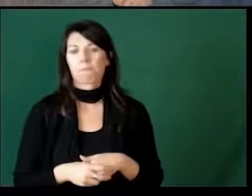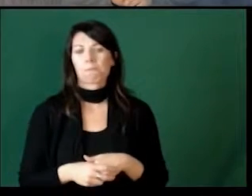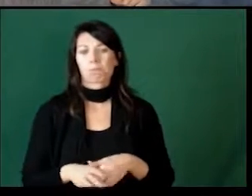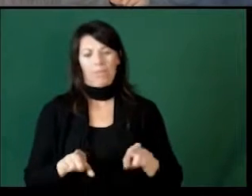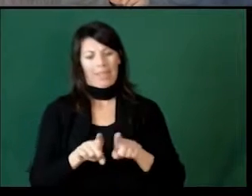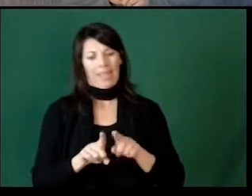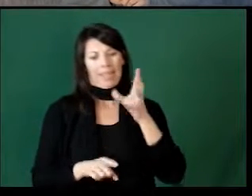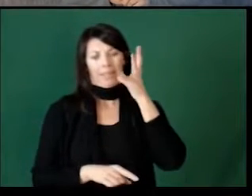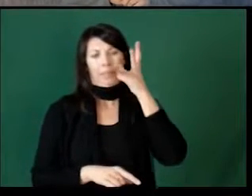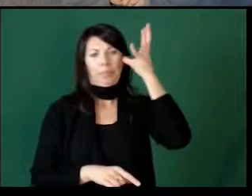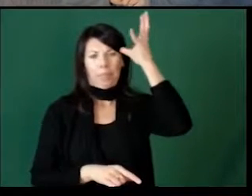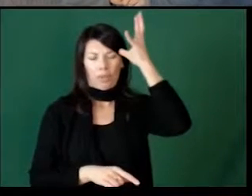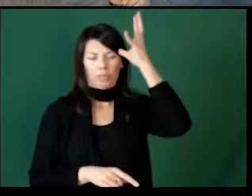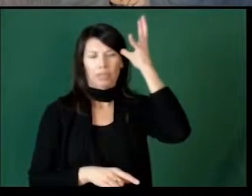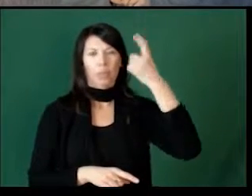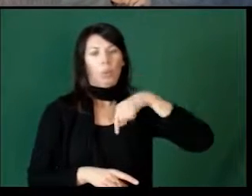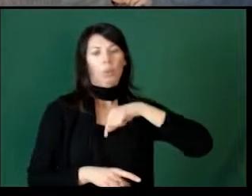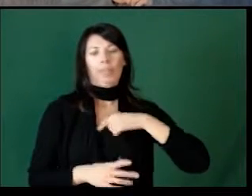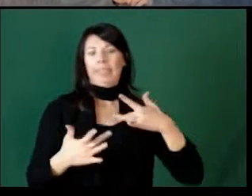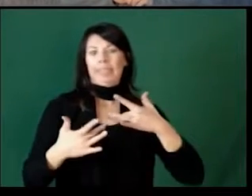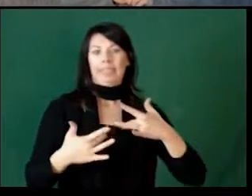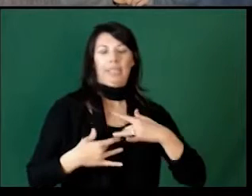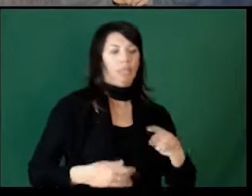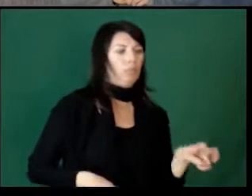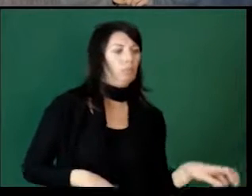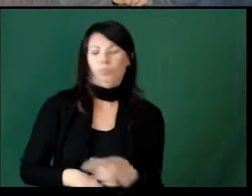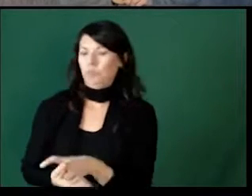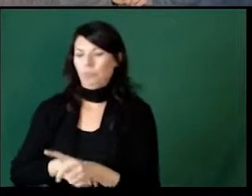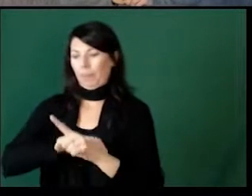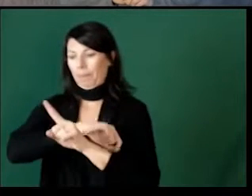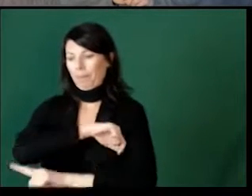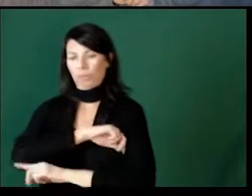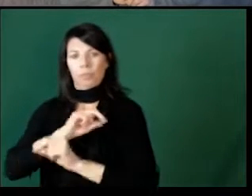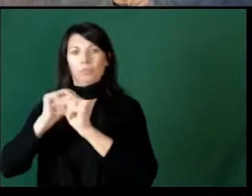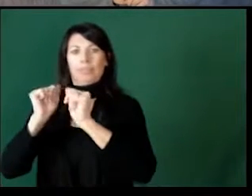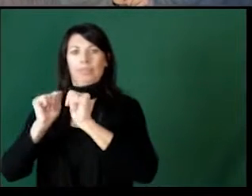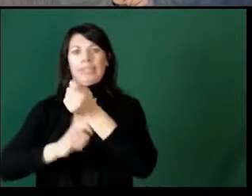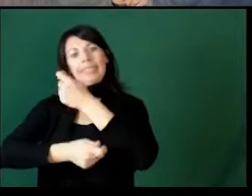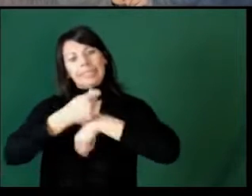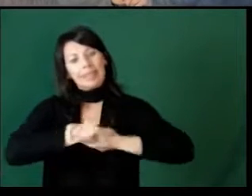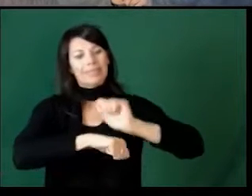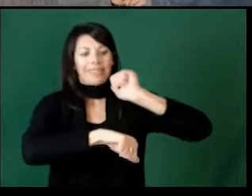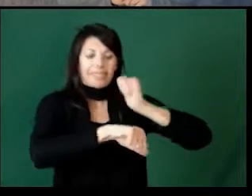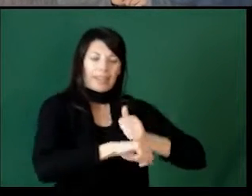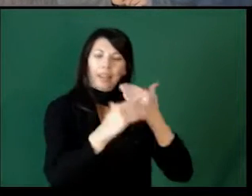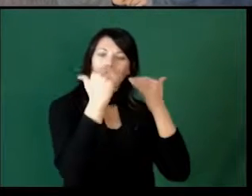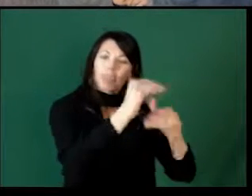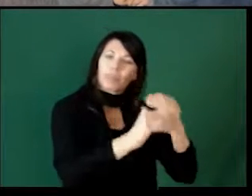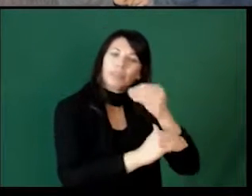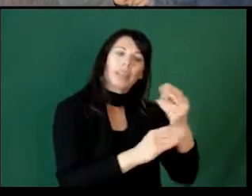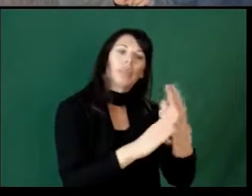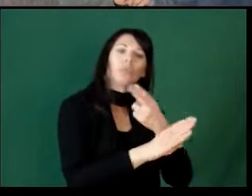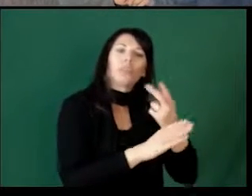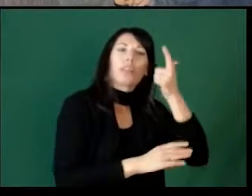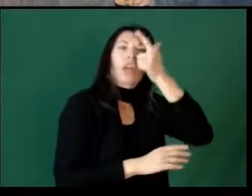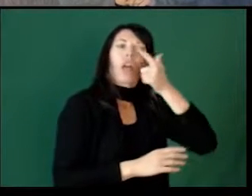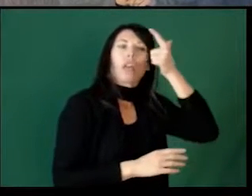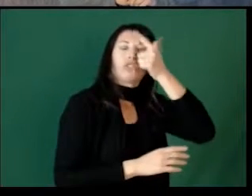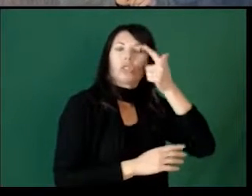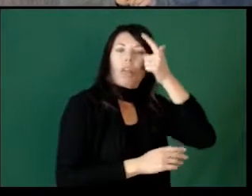Why as parents do we often go back to punishment instead of setting limits and using logical consequences?